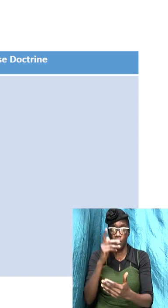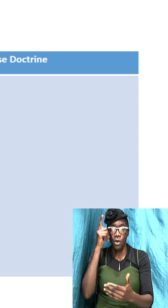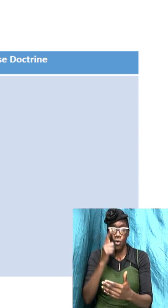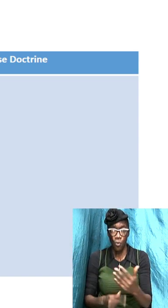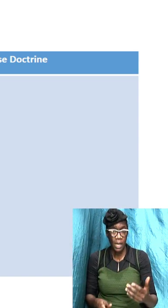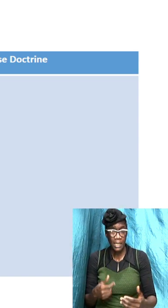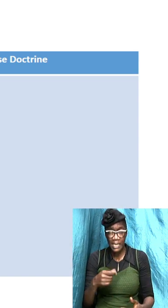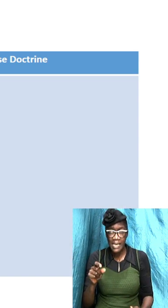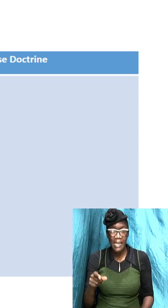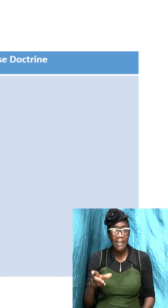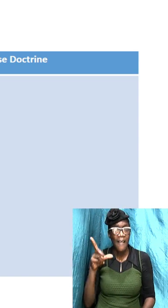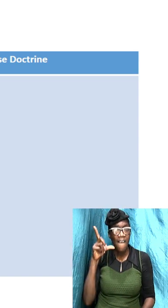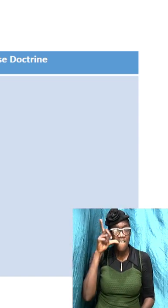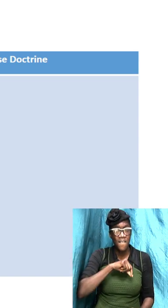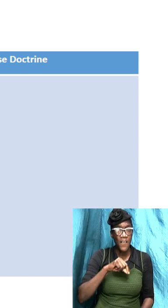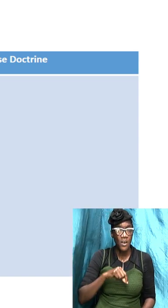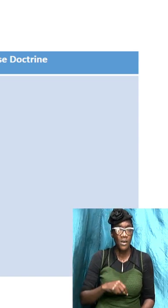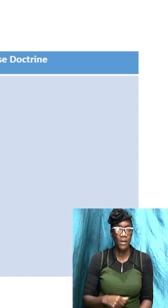is false